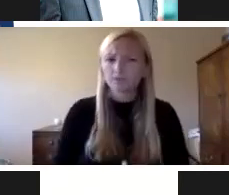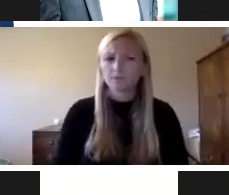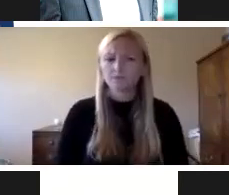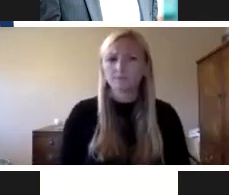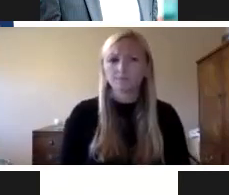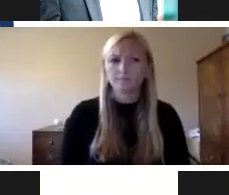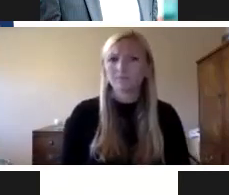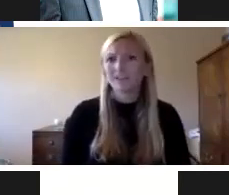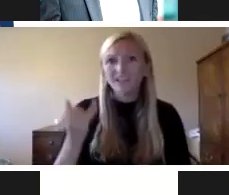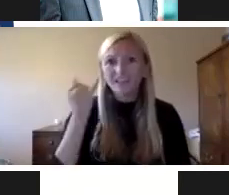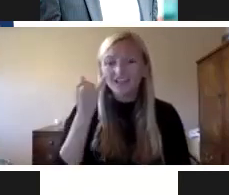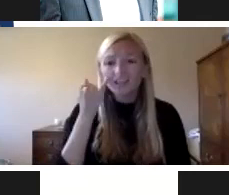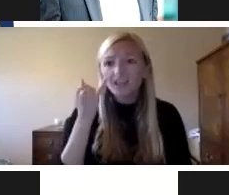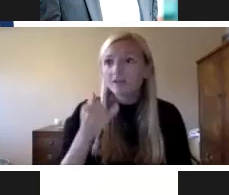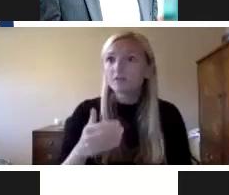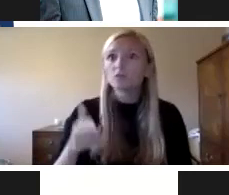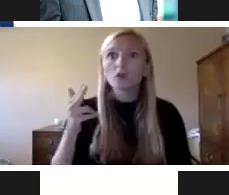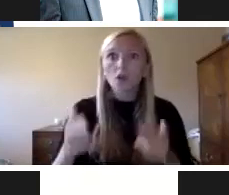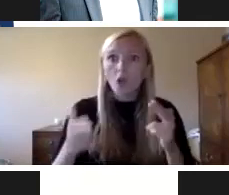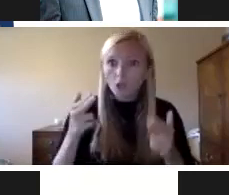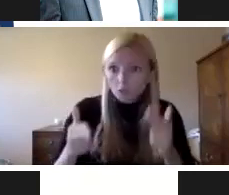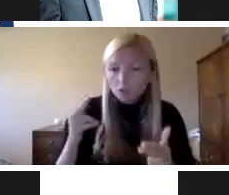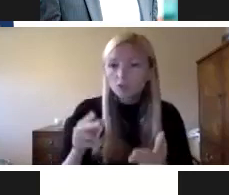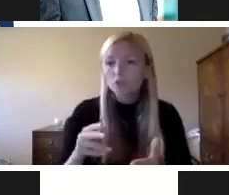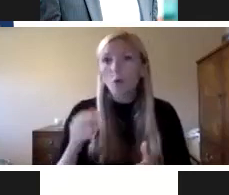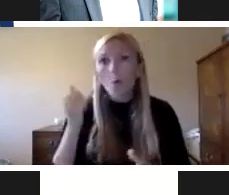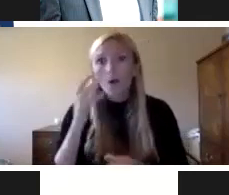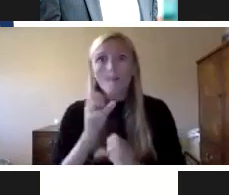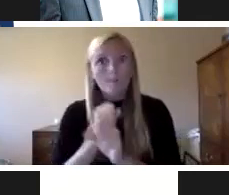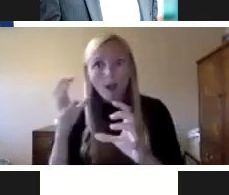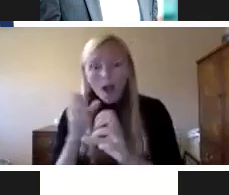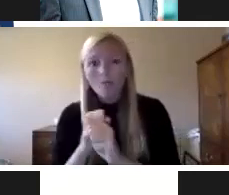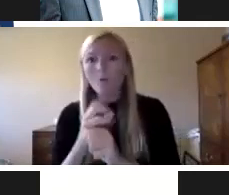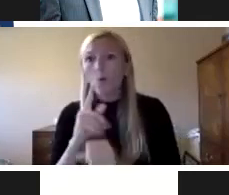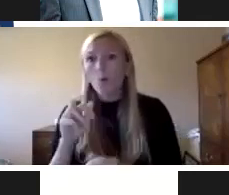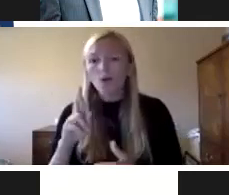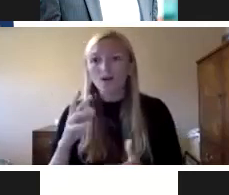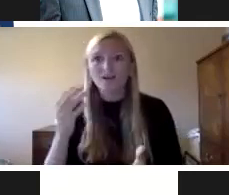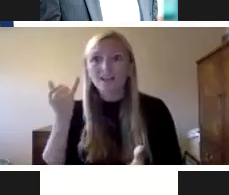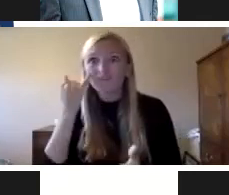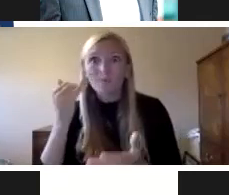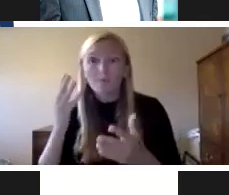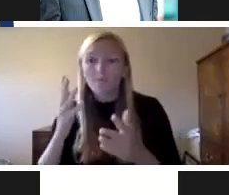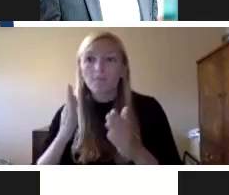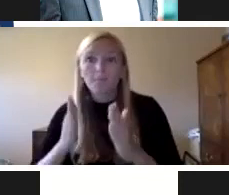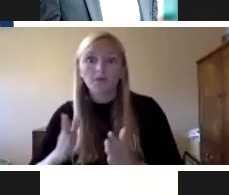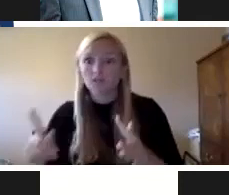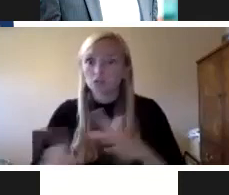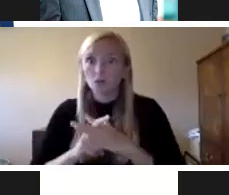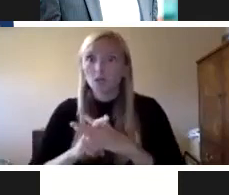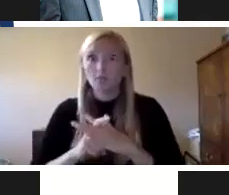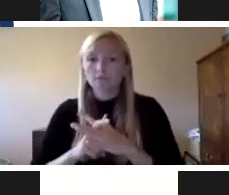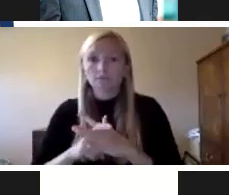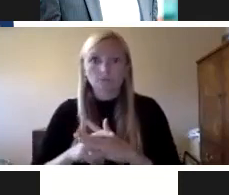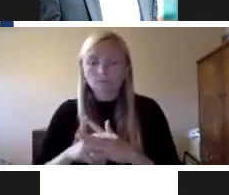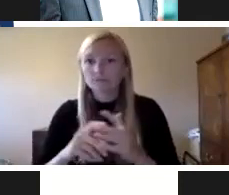include things like active shooters or bomb threats or violent individuals. The emergency operations plan